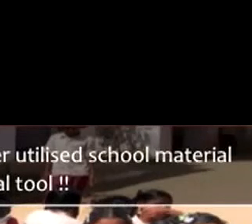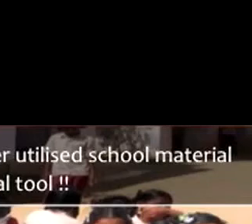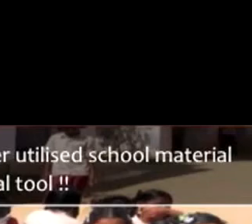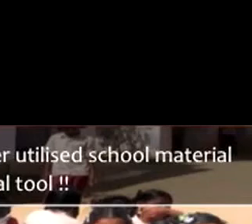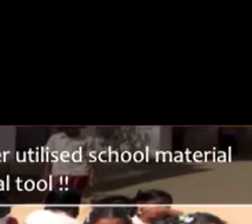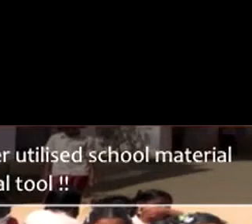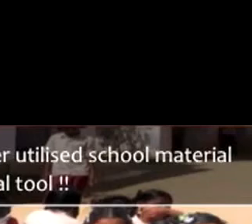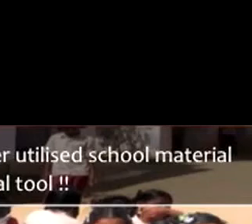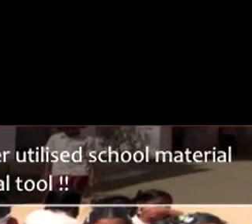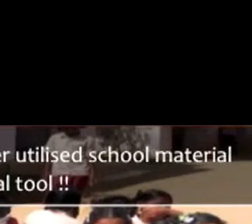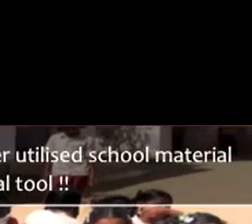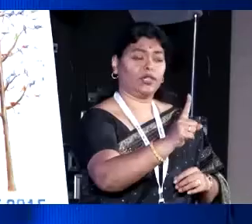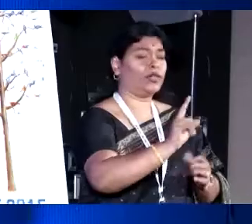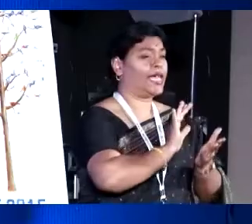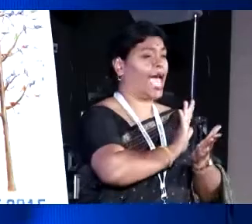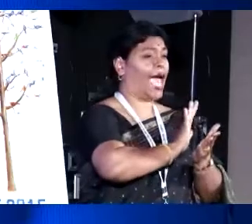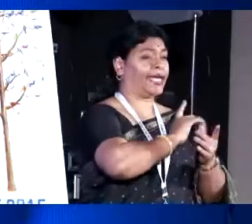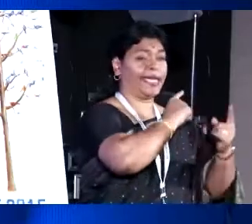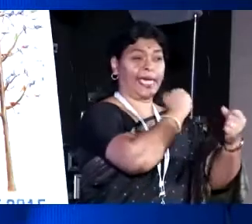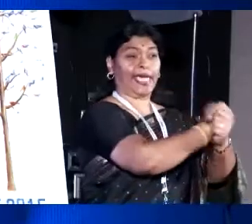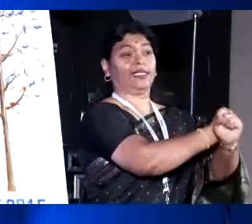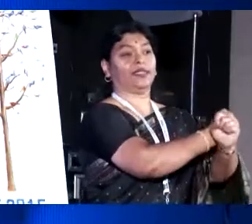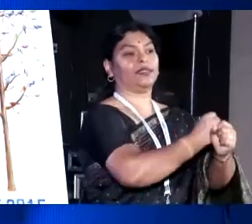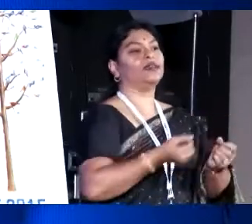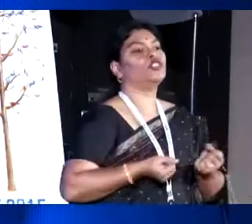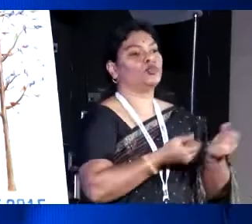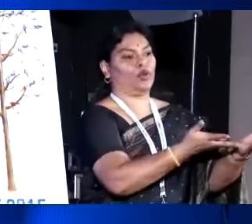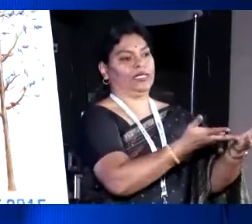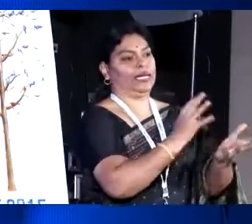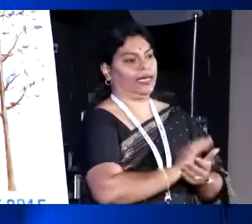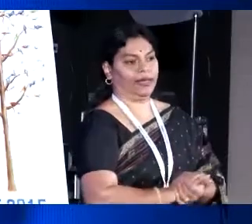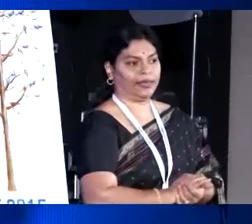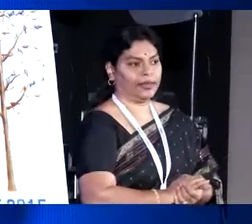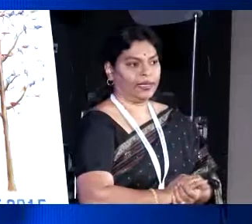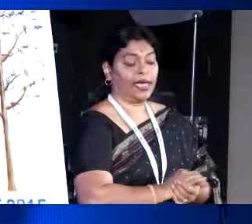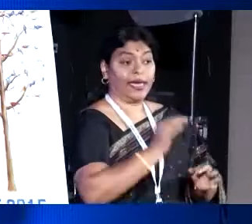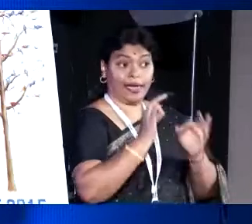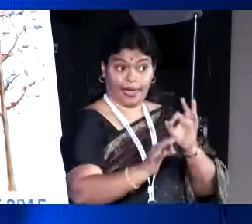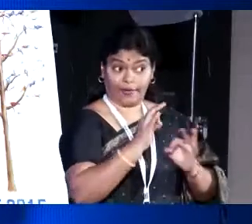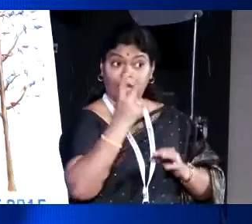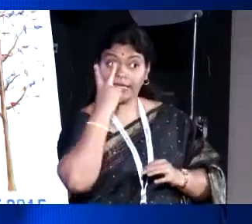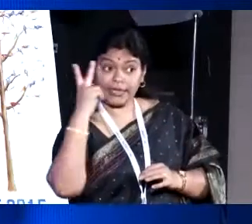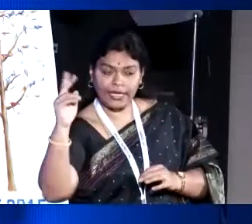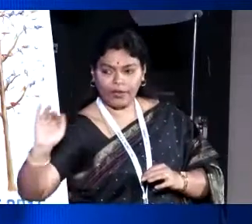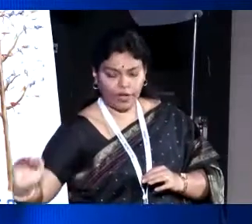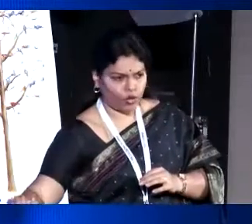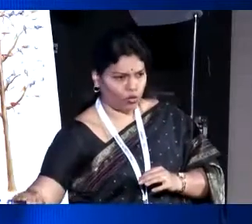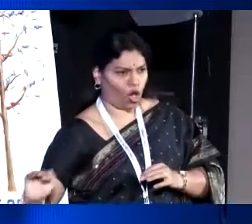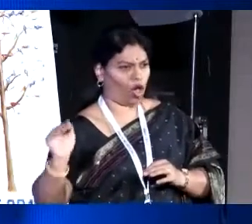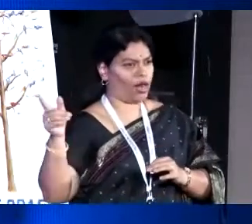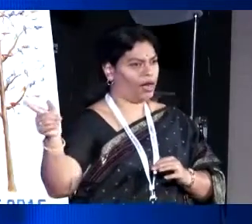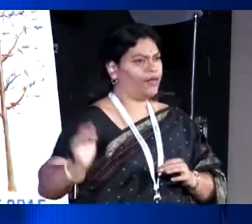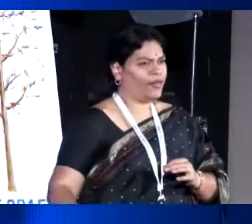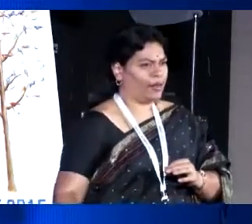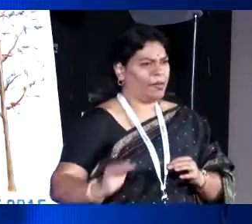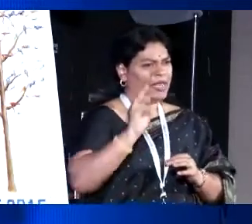absolutely against doing charity to the kids. Why? If I, if I look back at my childhood, when I was growing, maybe I